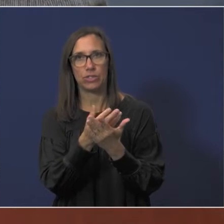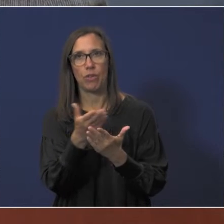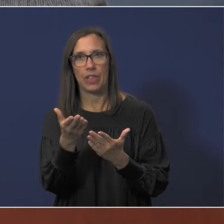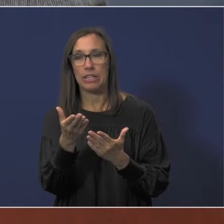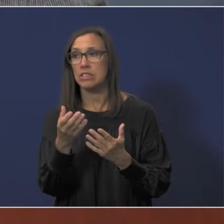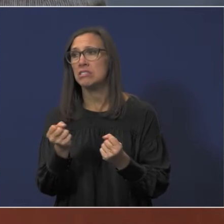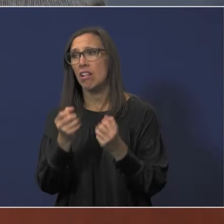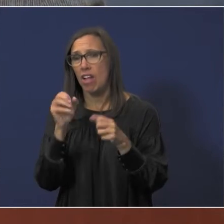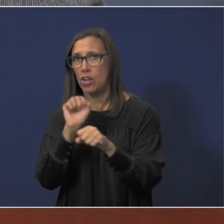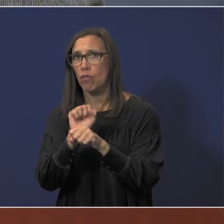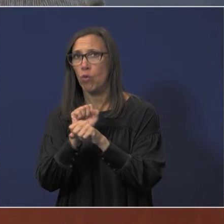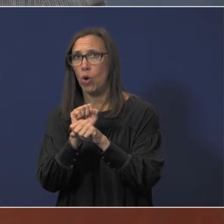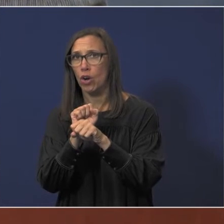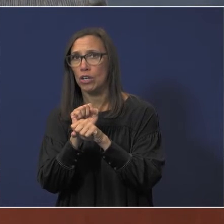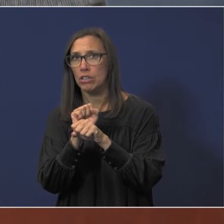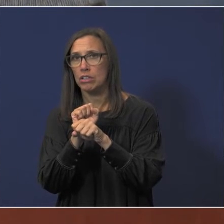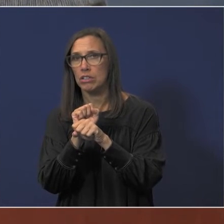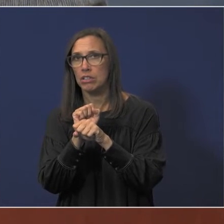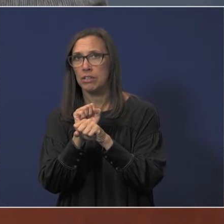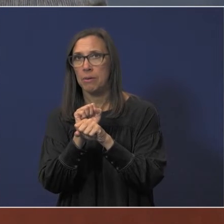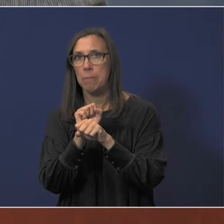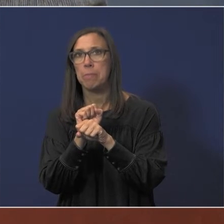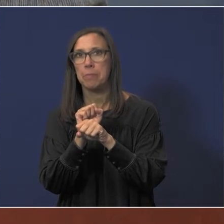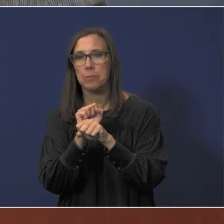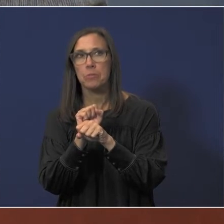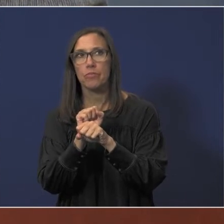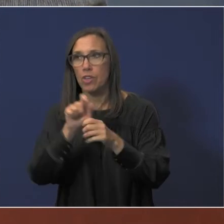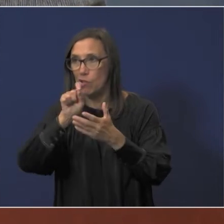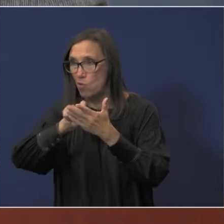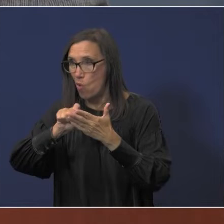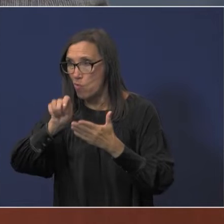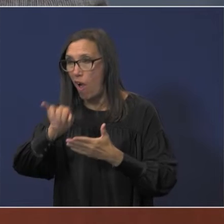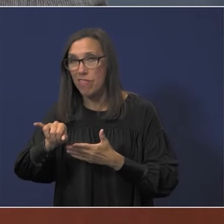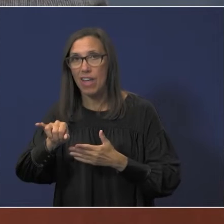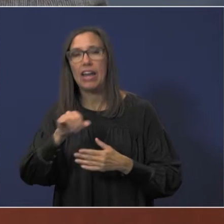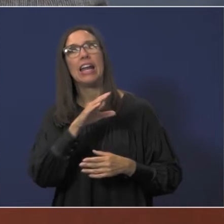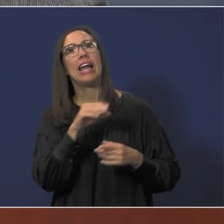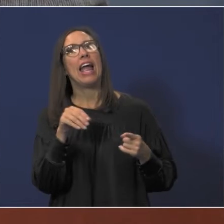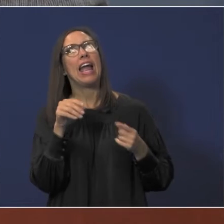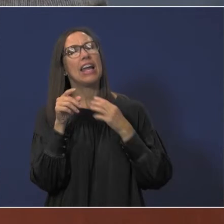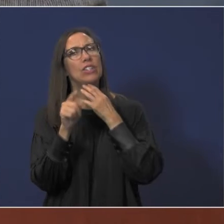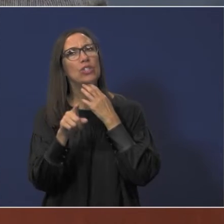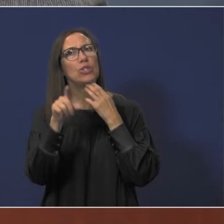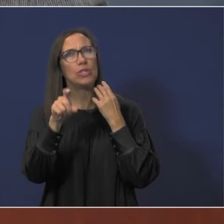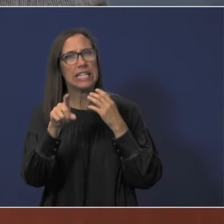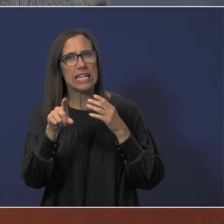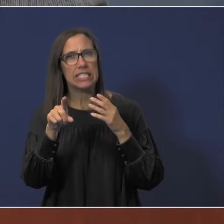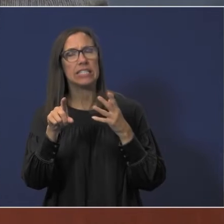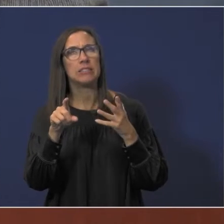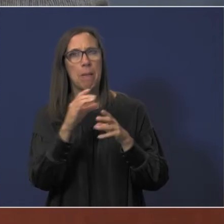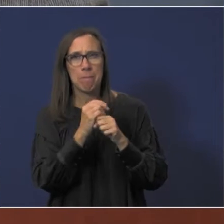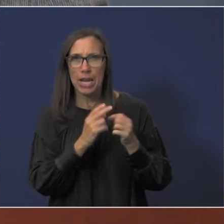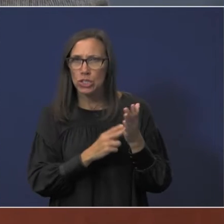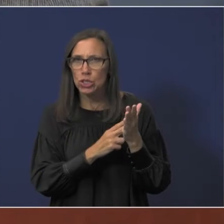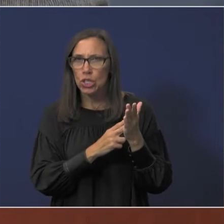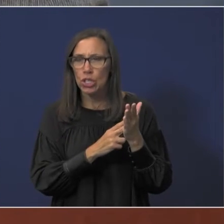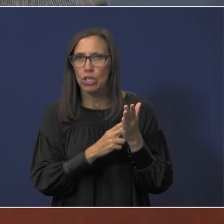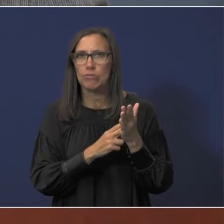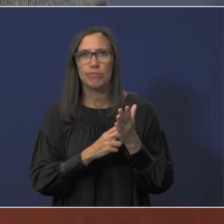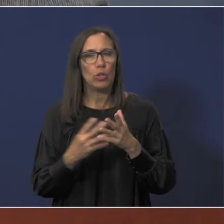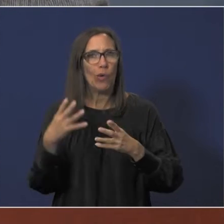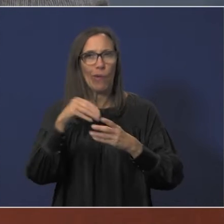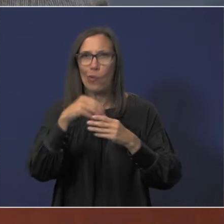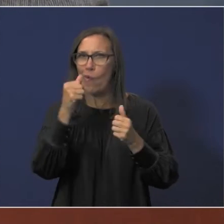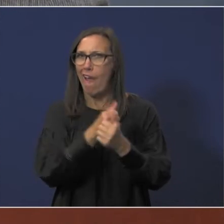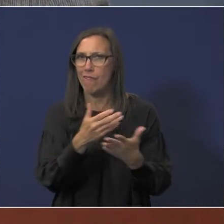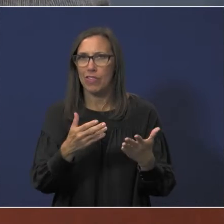to go into that uh and and you you have to make certain you cover your bases there